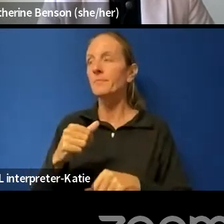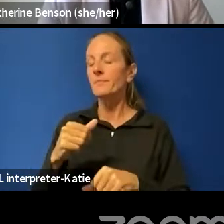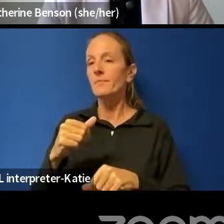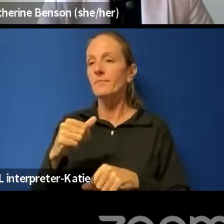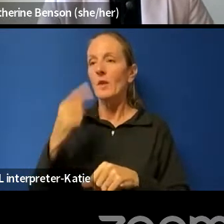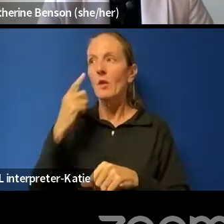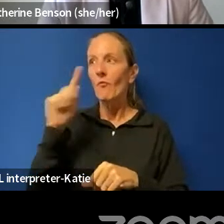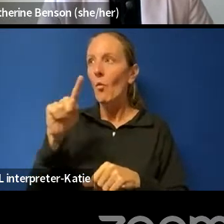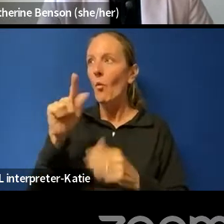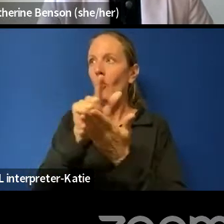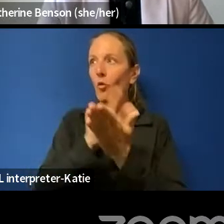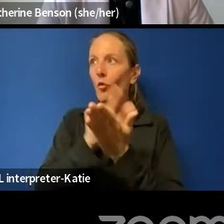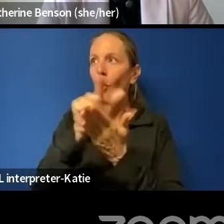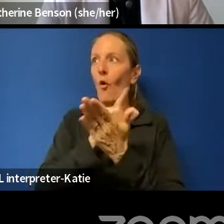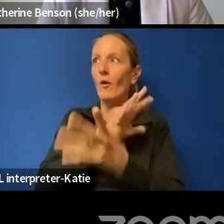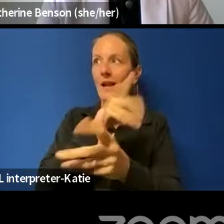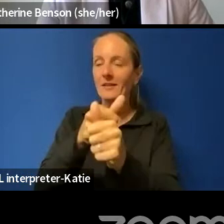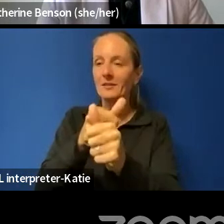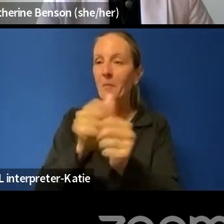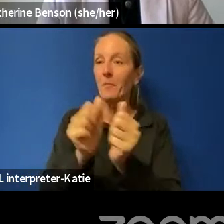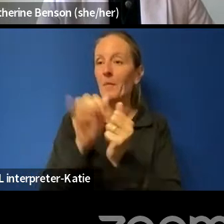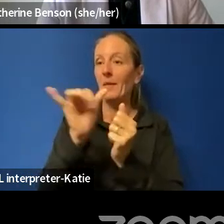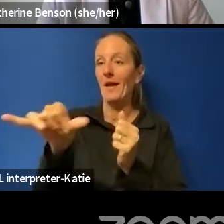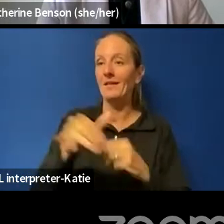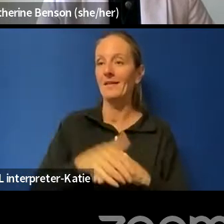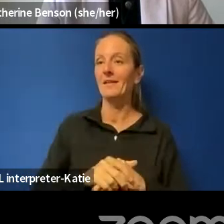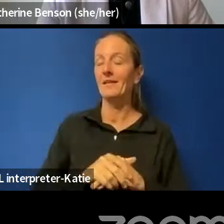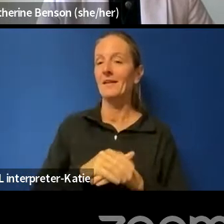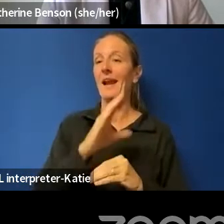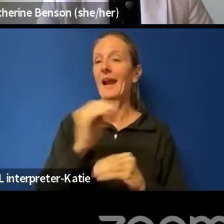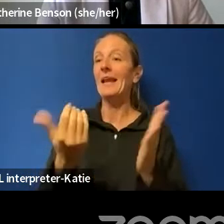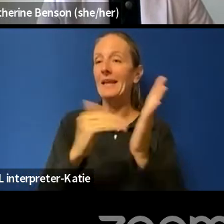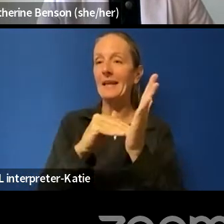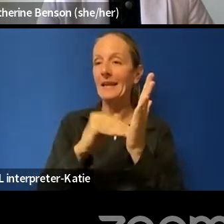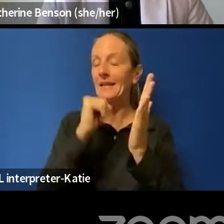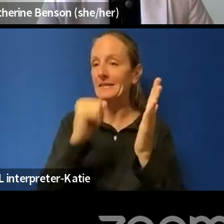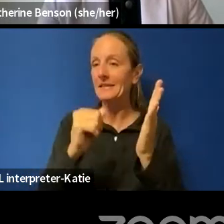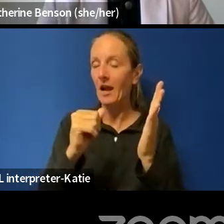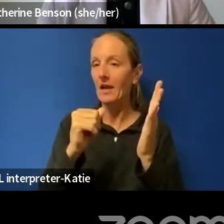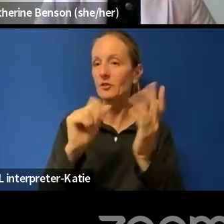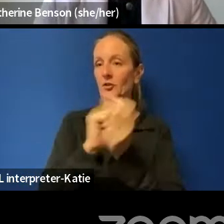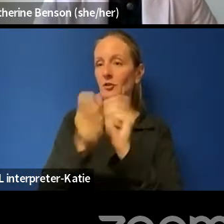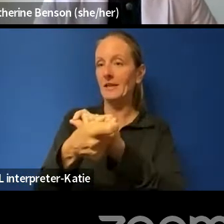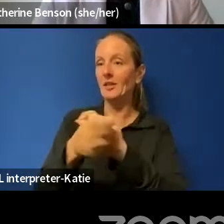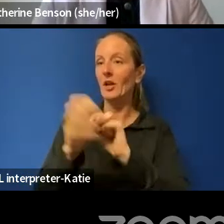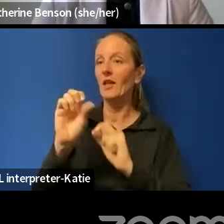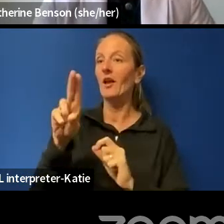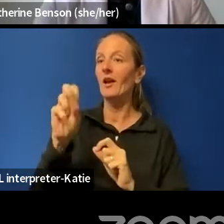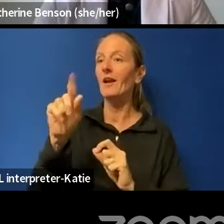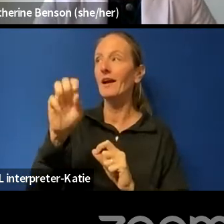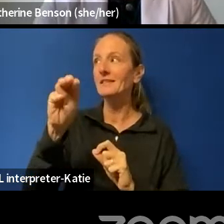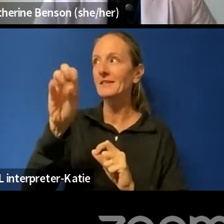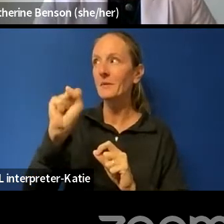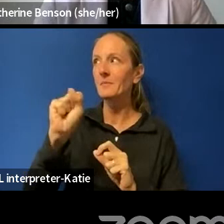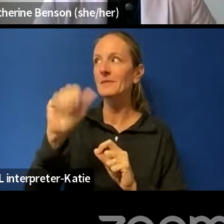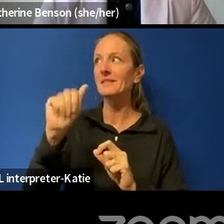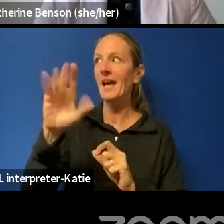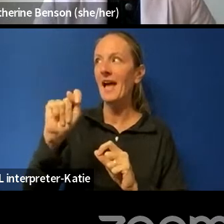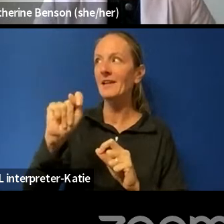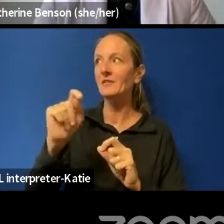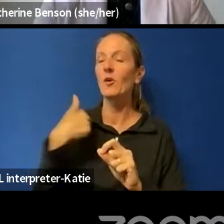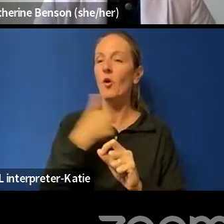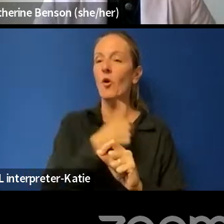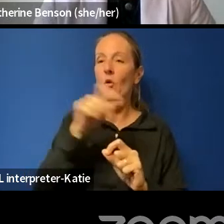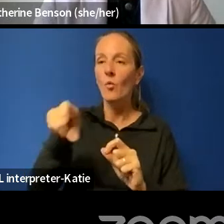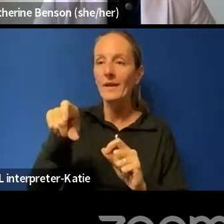policy to catch up with it. Um, and again, it's not just changing the customs act. We need to change so much. Um,